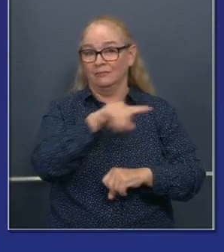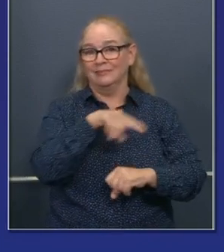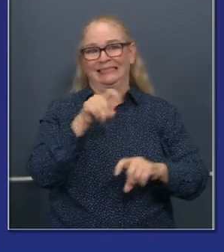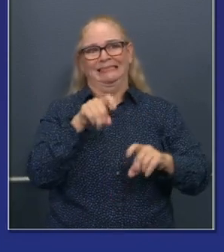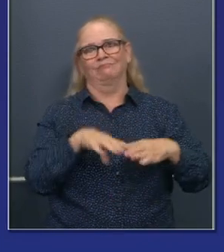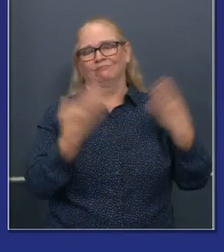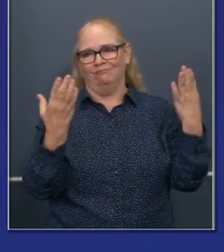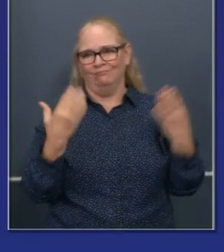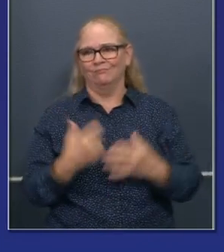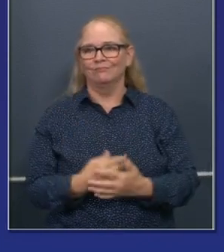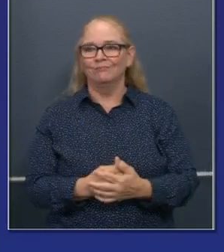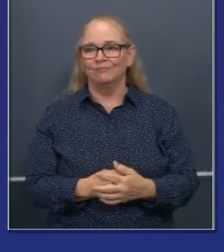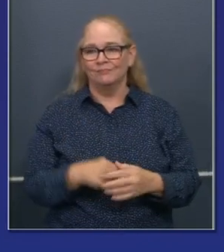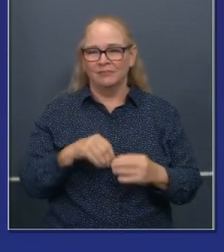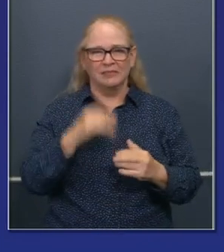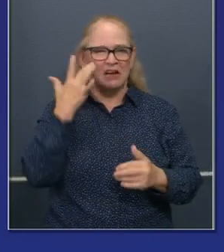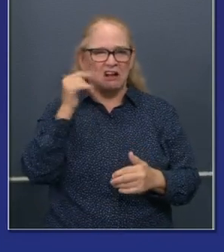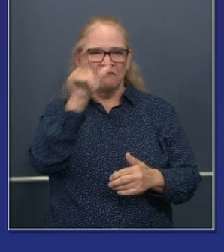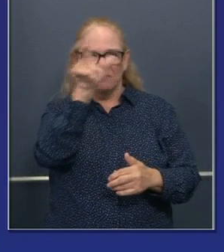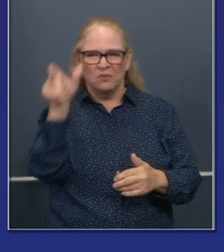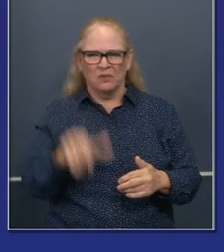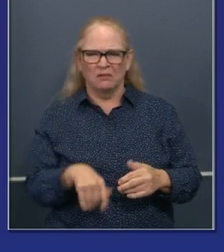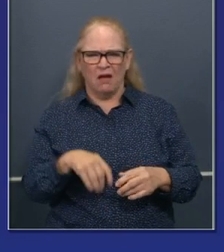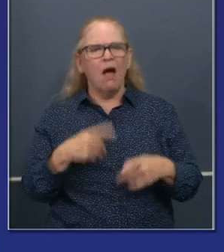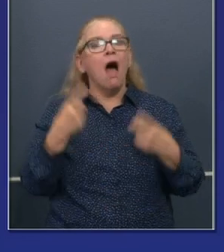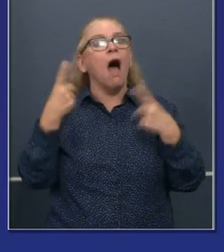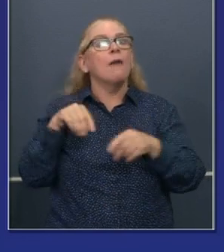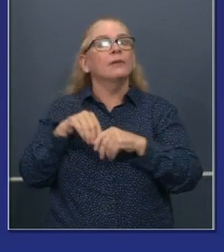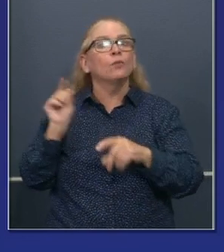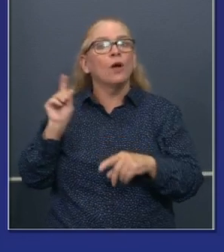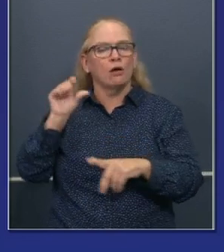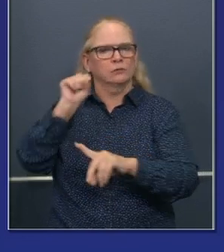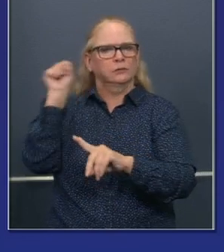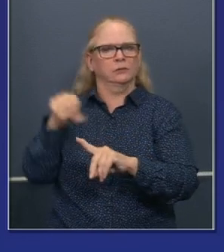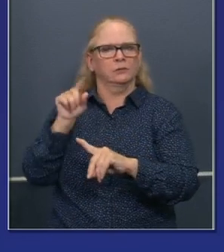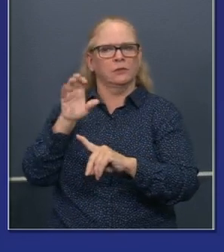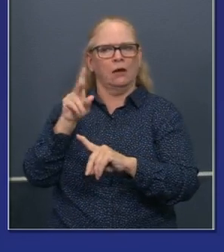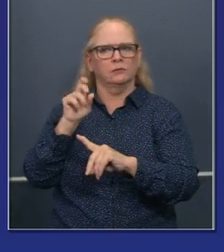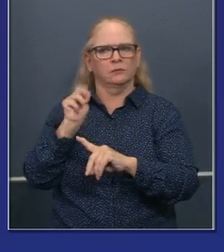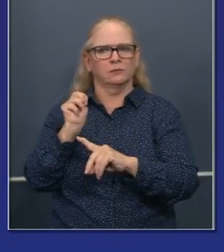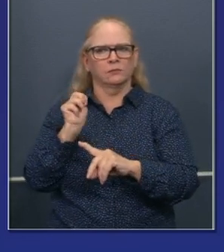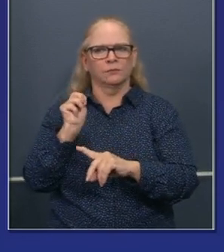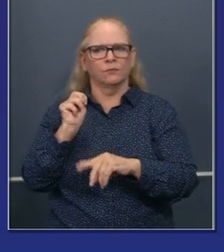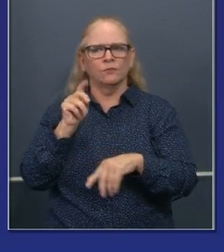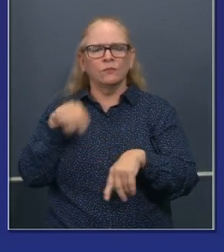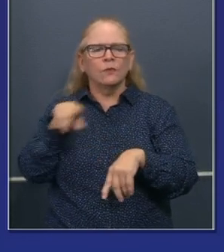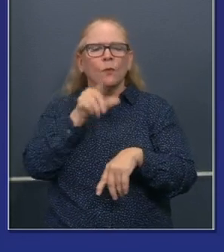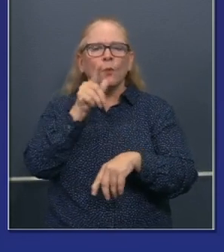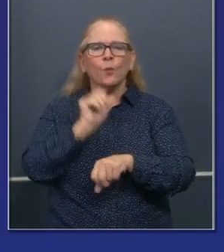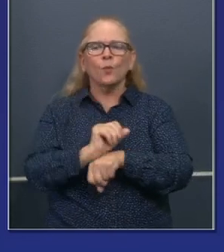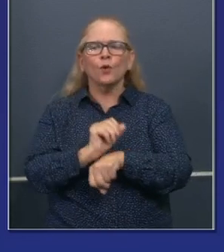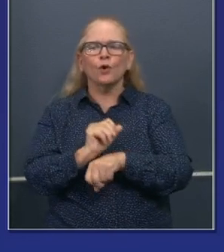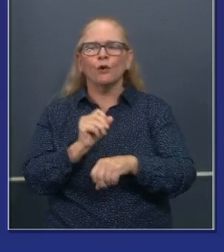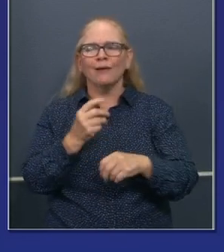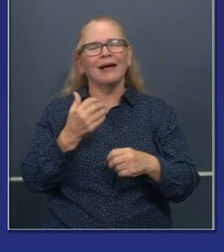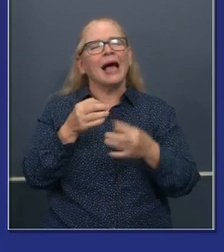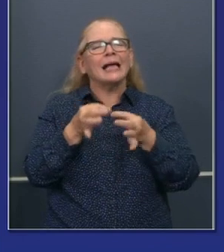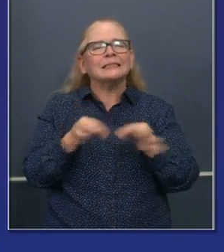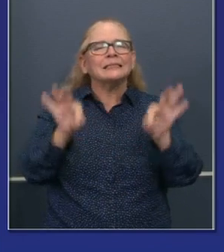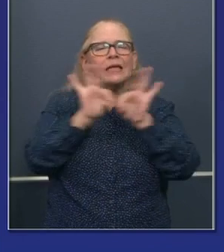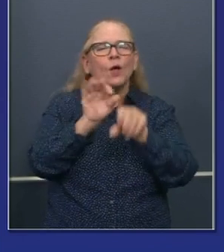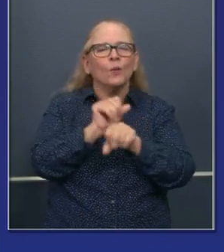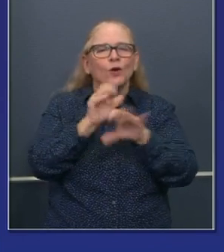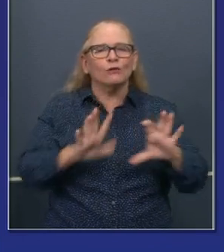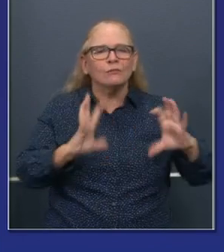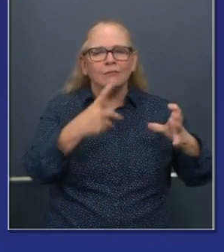um, a few days later talking about the work we need to do to our essential workforce and how disproportionate this impacts the Latino